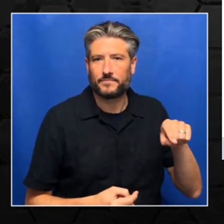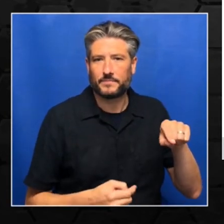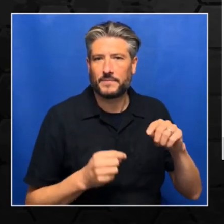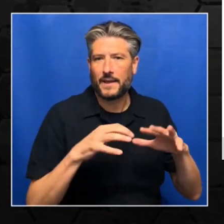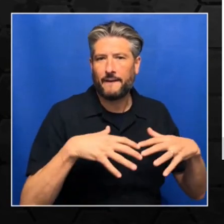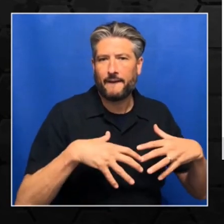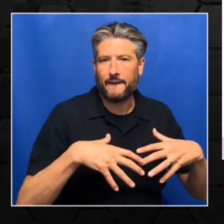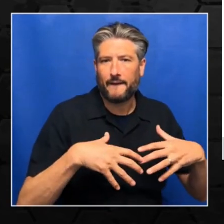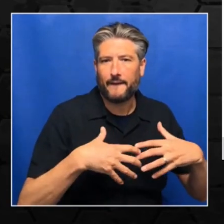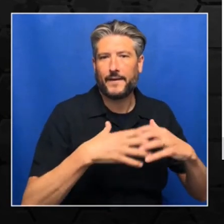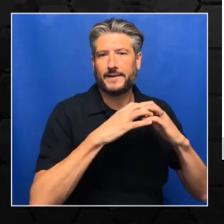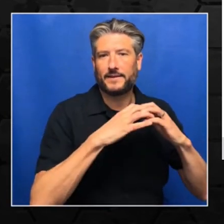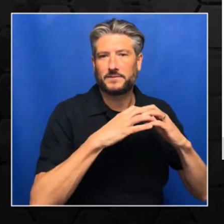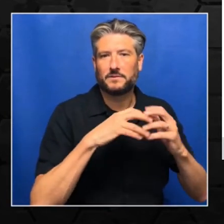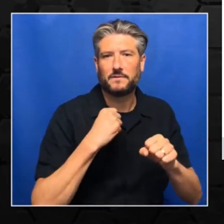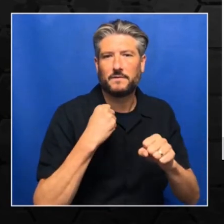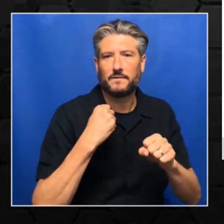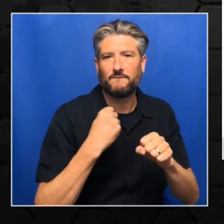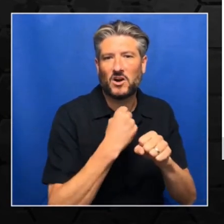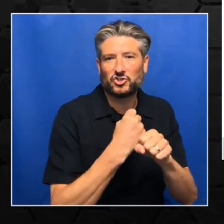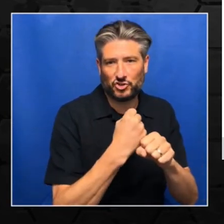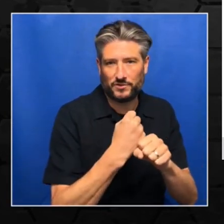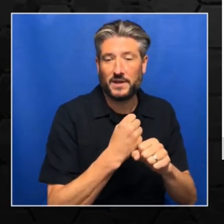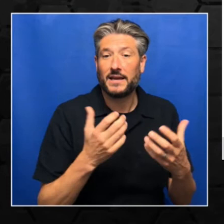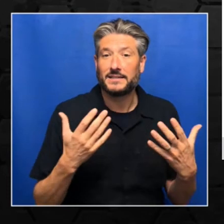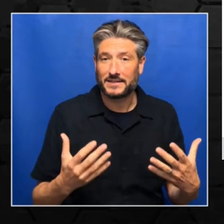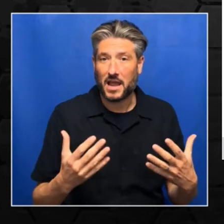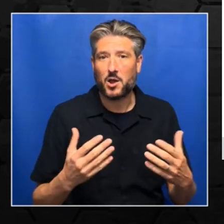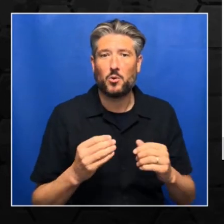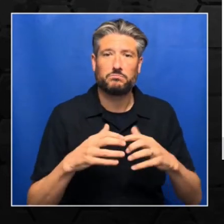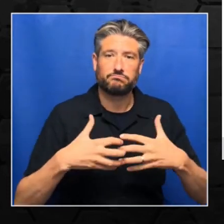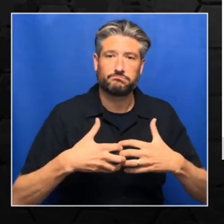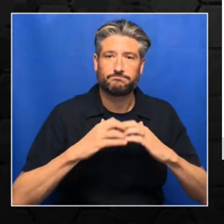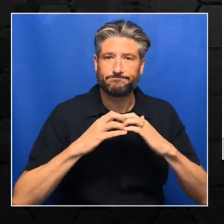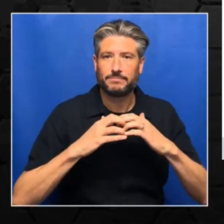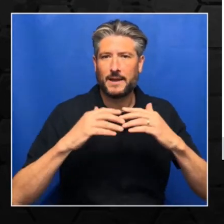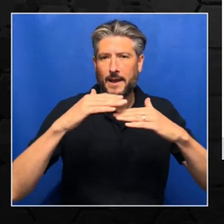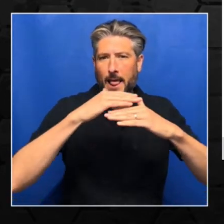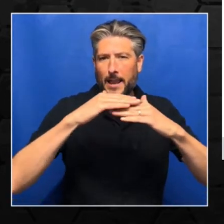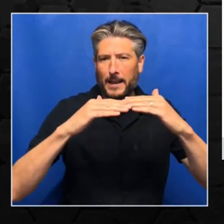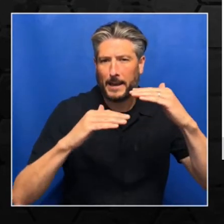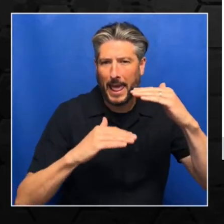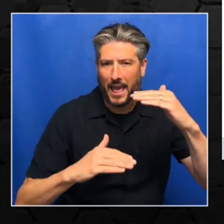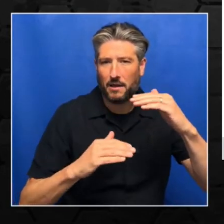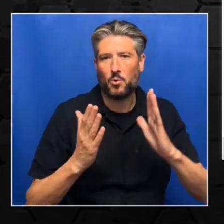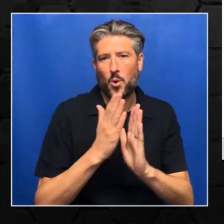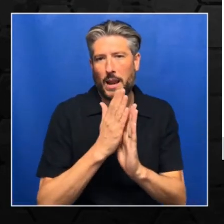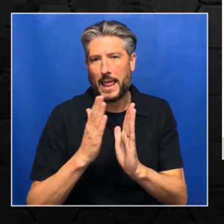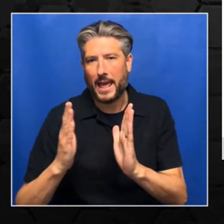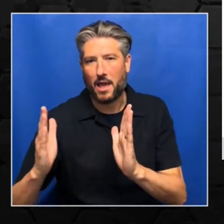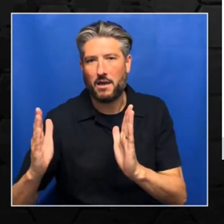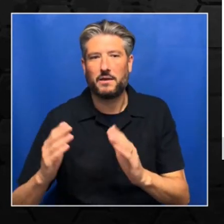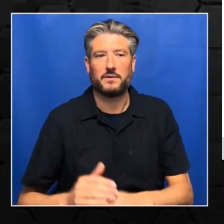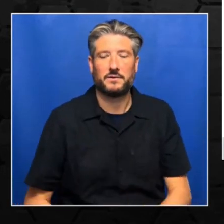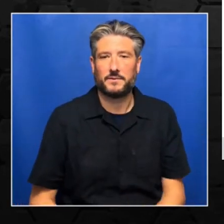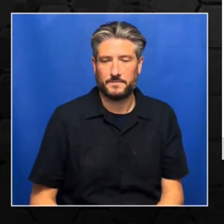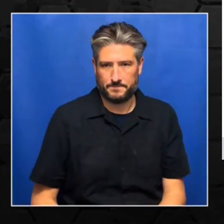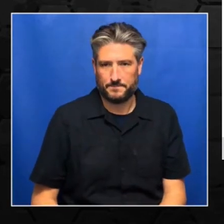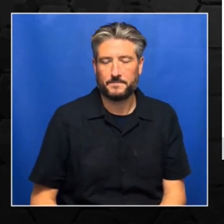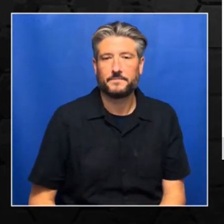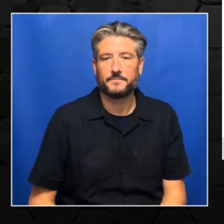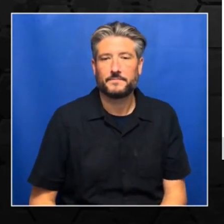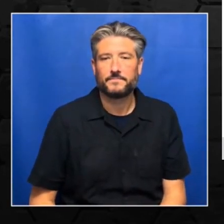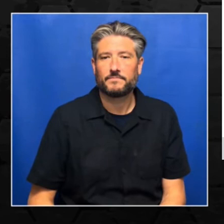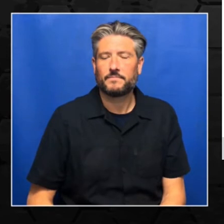are going to create the layers. So over here, as you can see, we have flattened modeling. Now, remember I gave for tensors